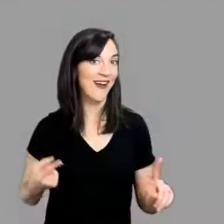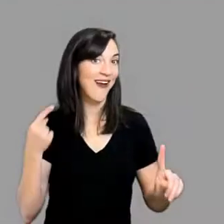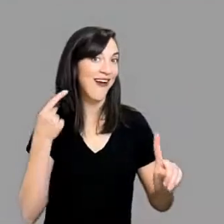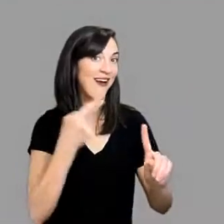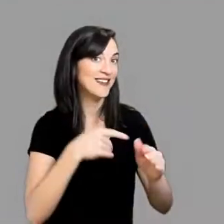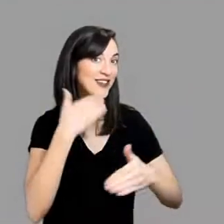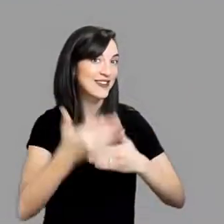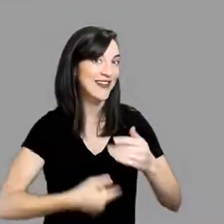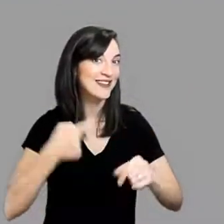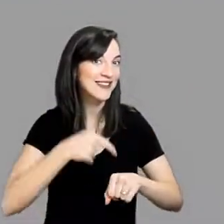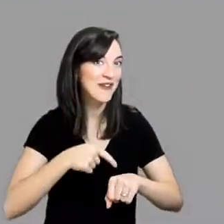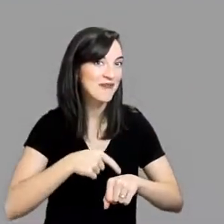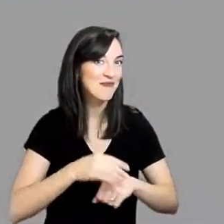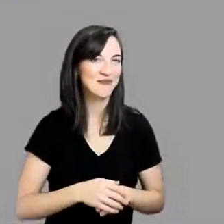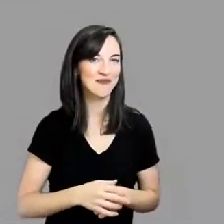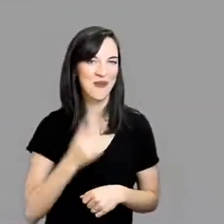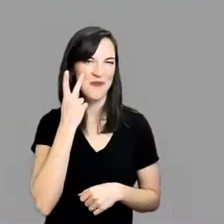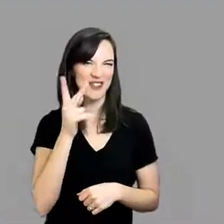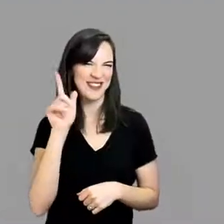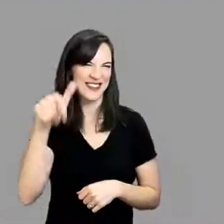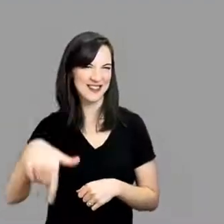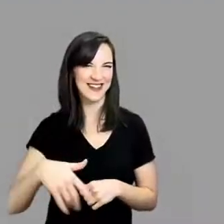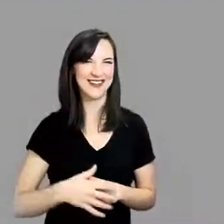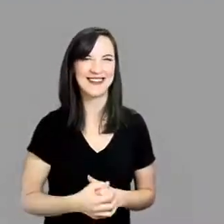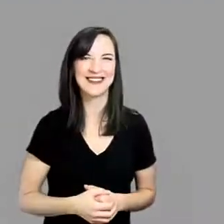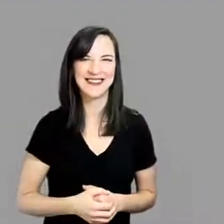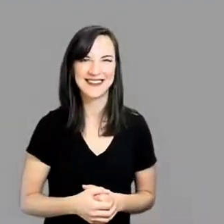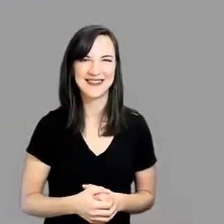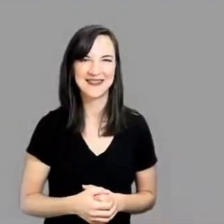Until next time, we'll see you around!